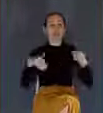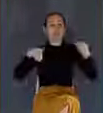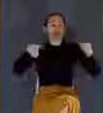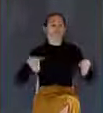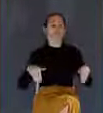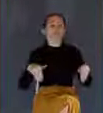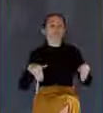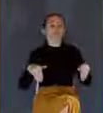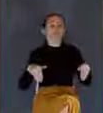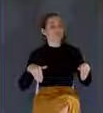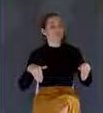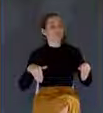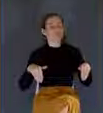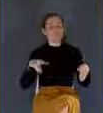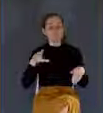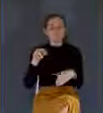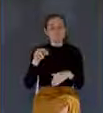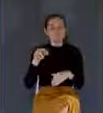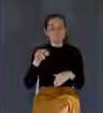the first in line when he comes.